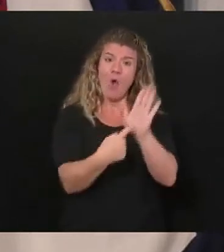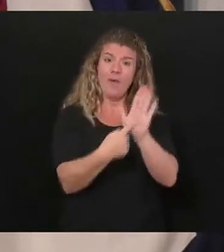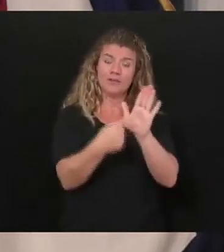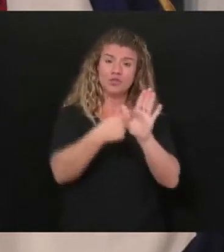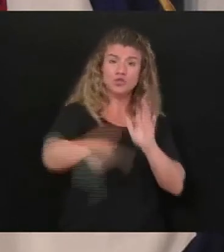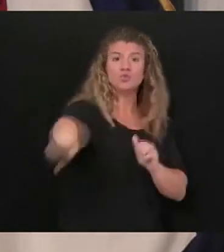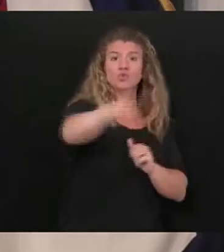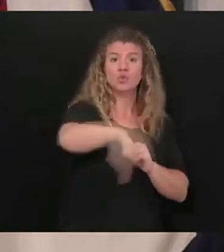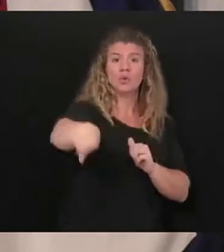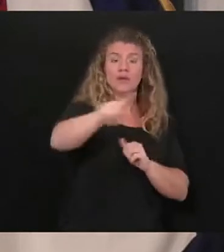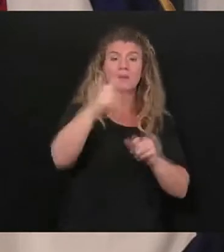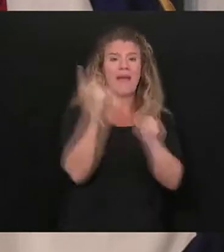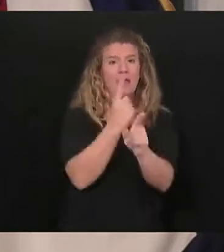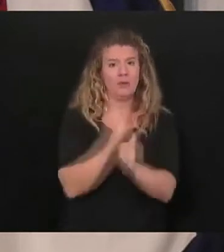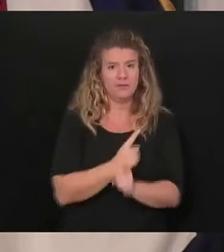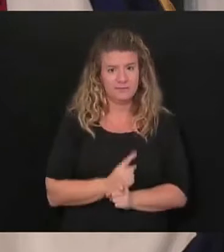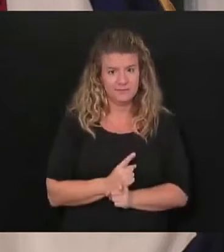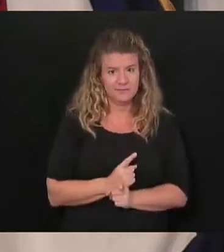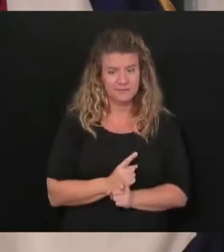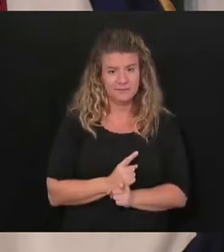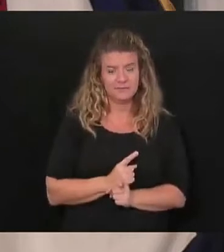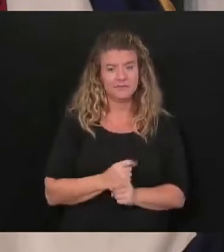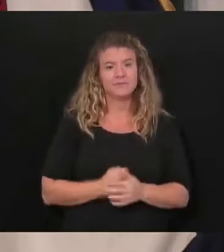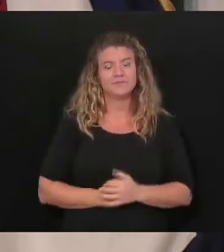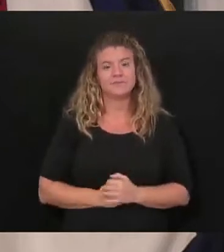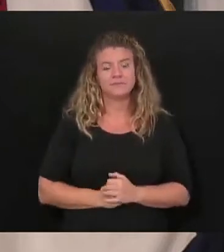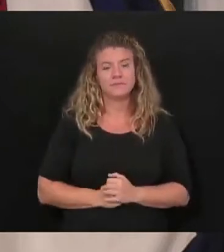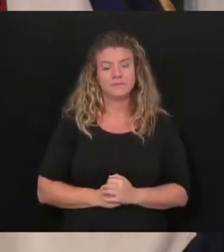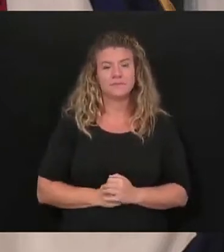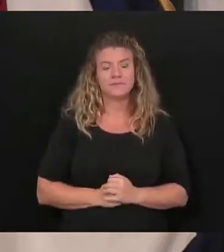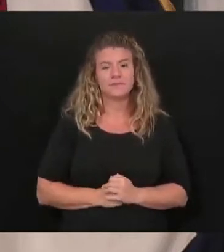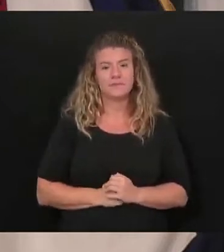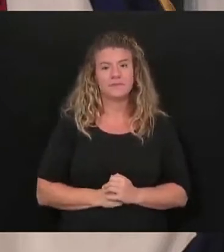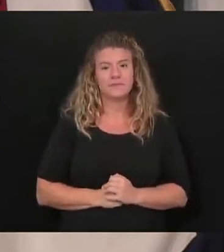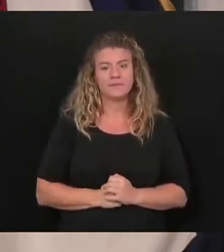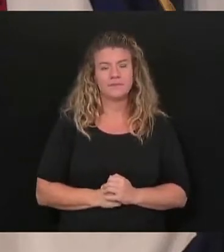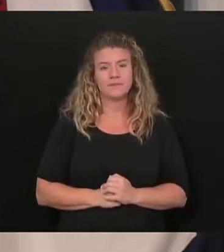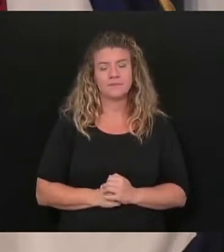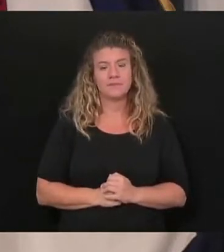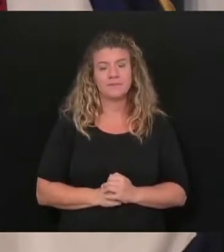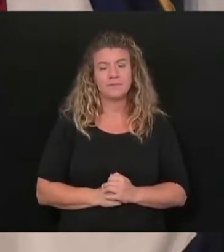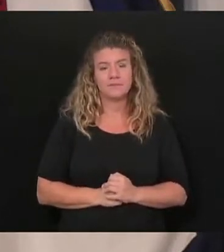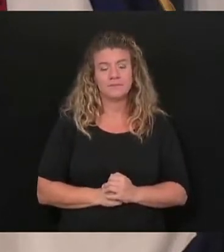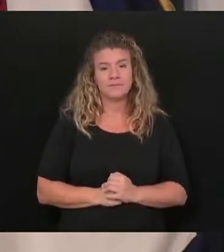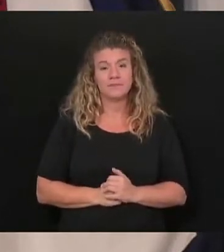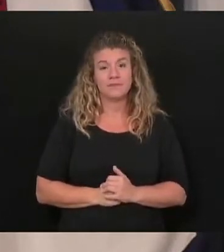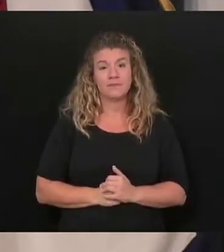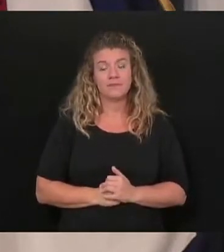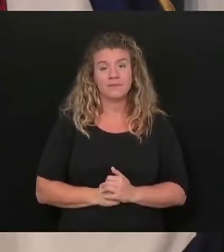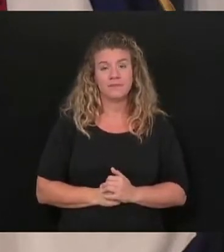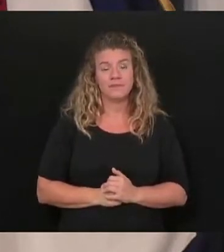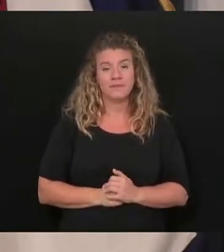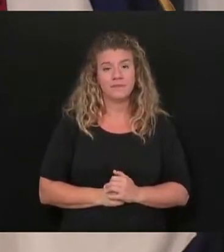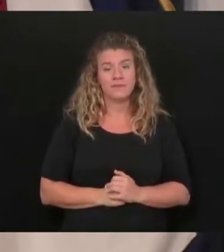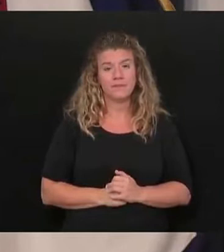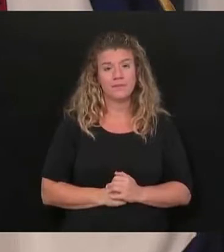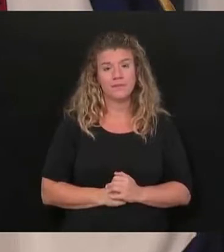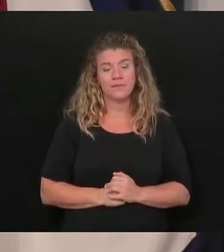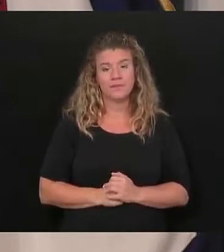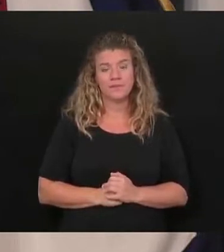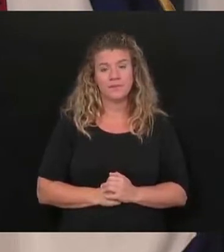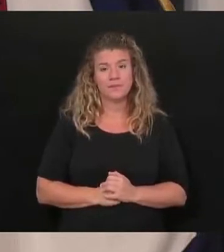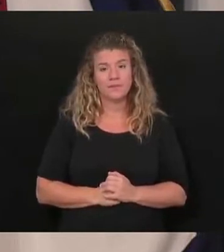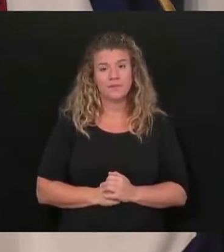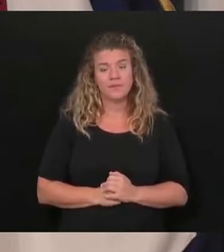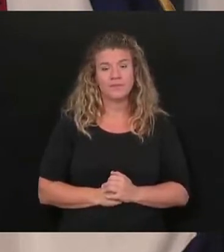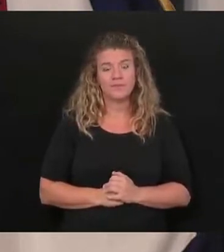them to always be right. Now, I am not going to tolerate people that are somewhat asleep at